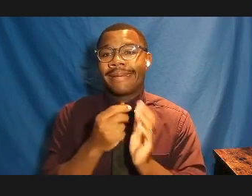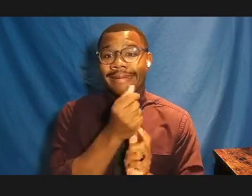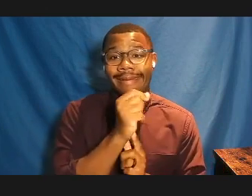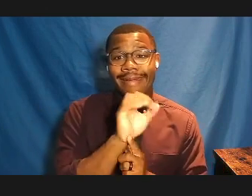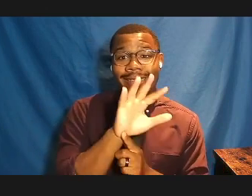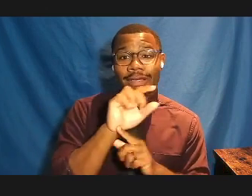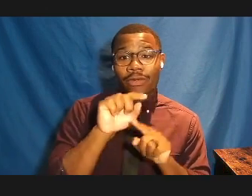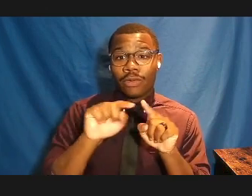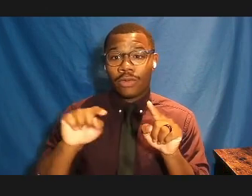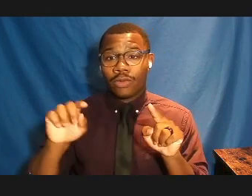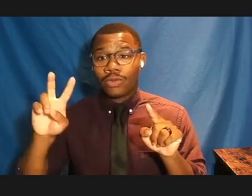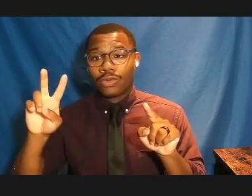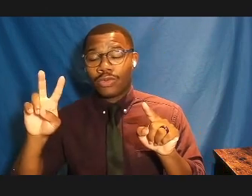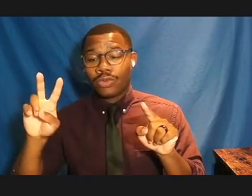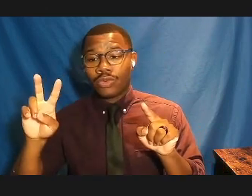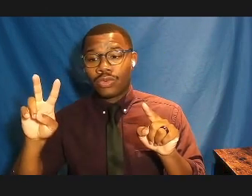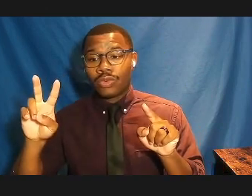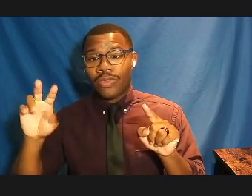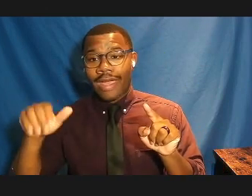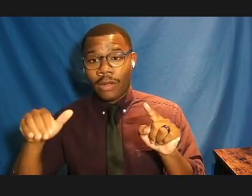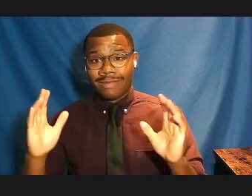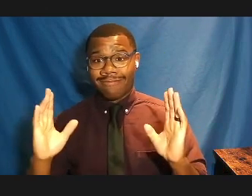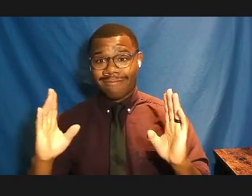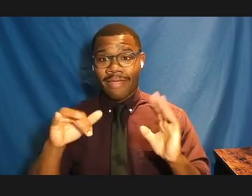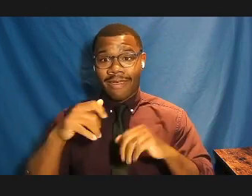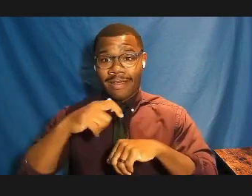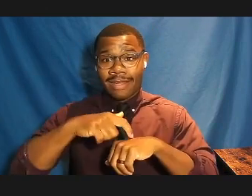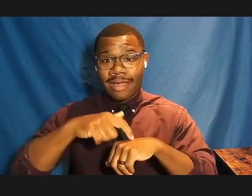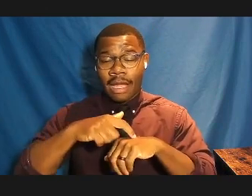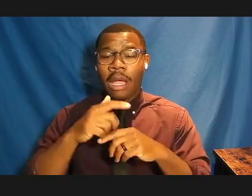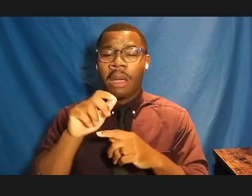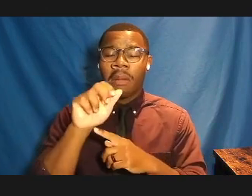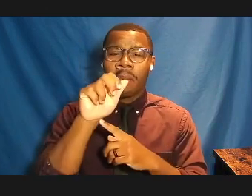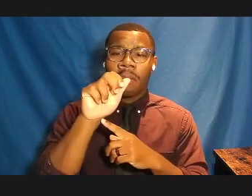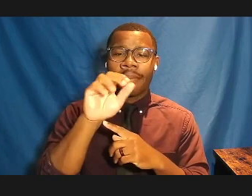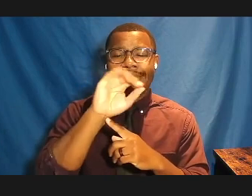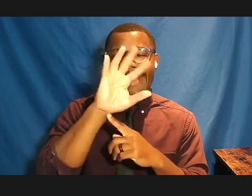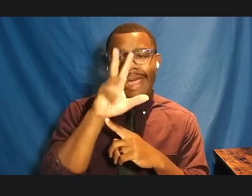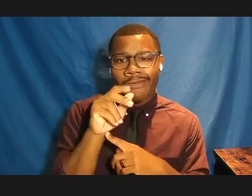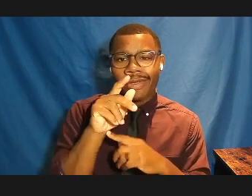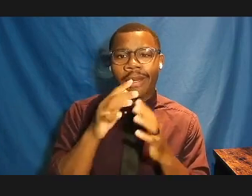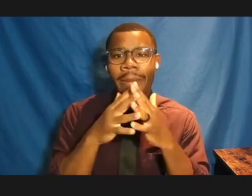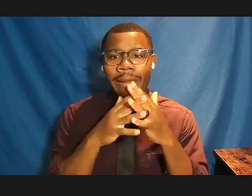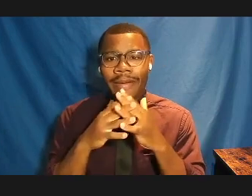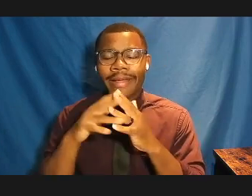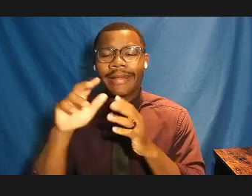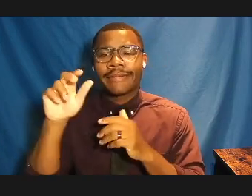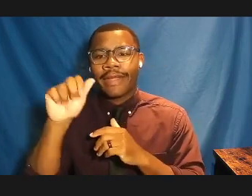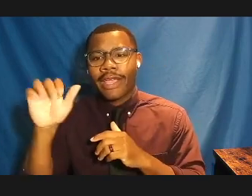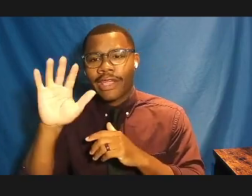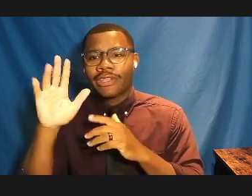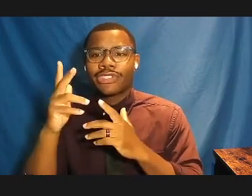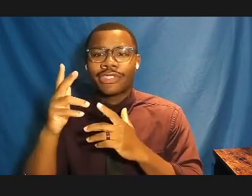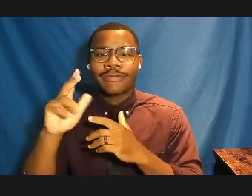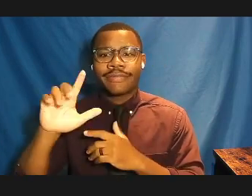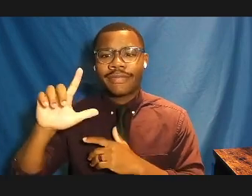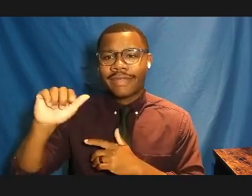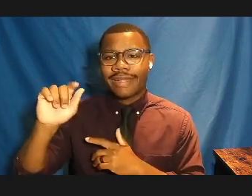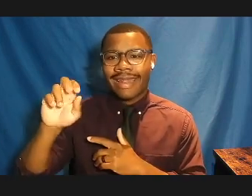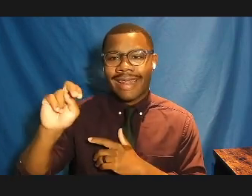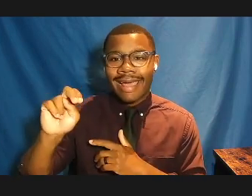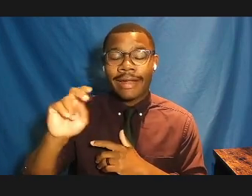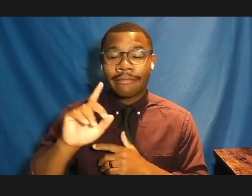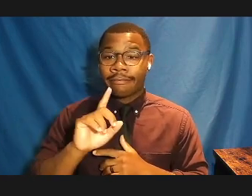American, Native American, Asian, and Latin, a little less so, realities, beginning